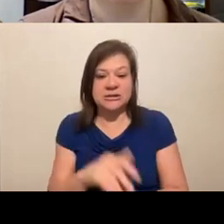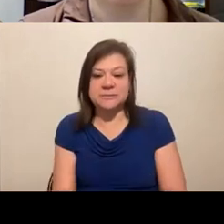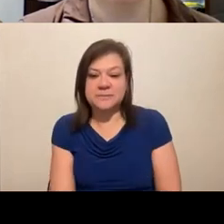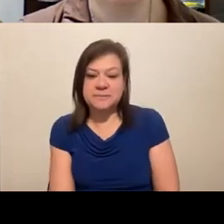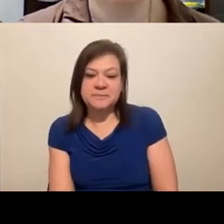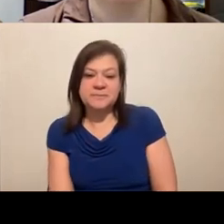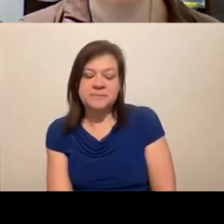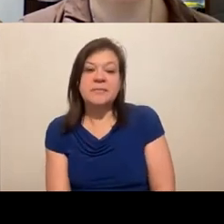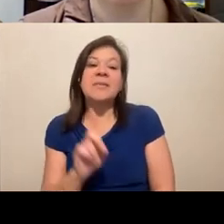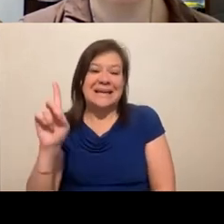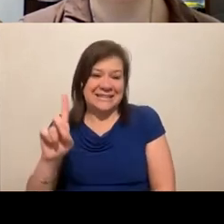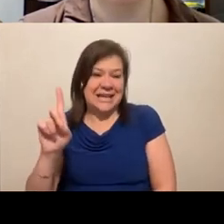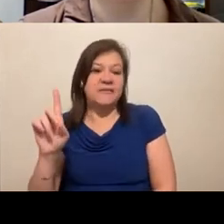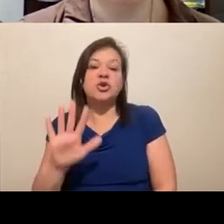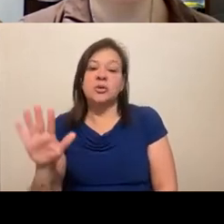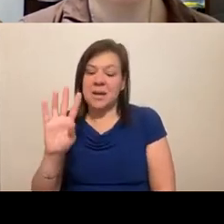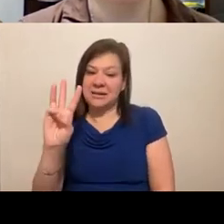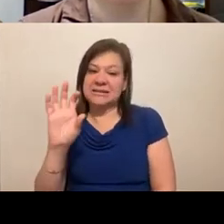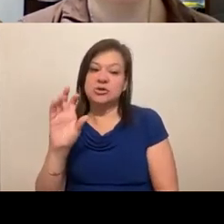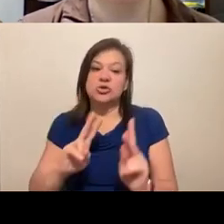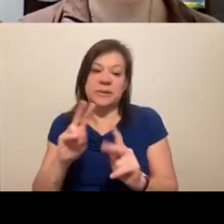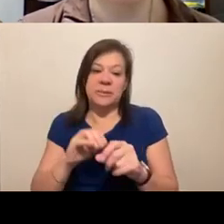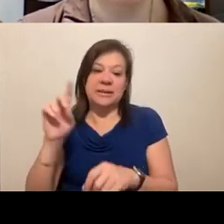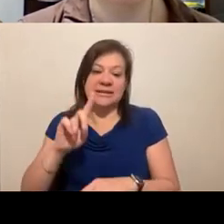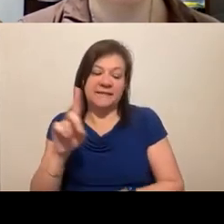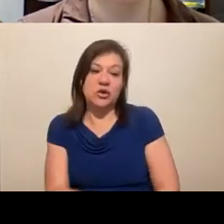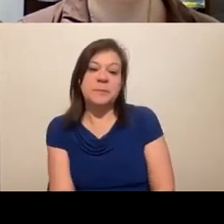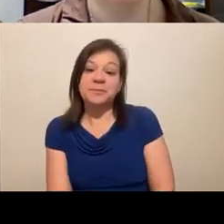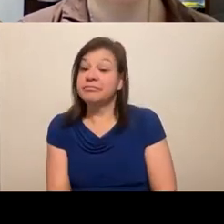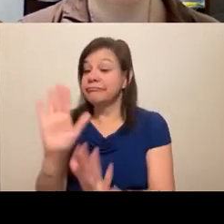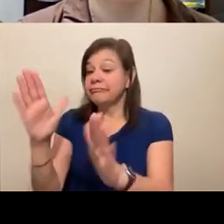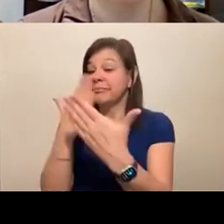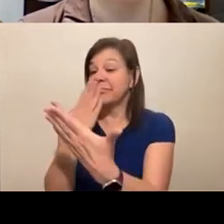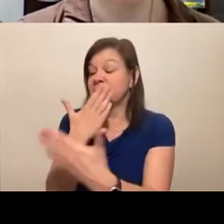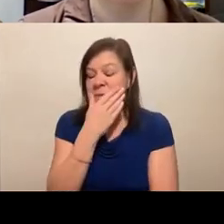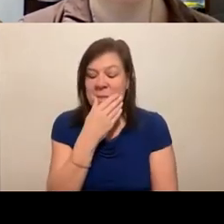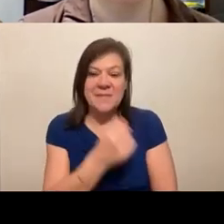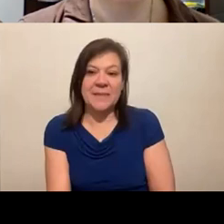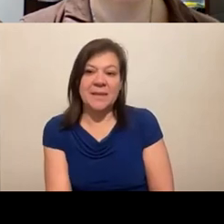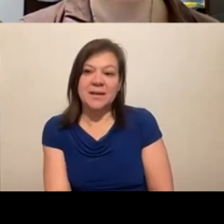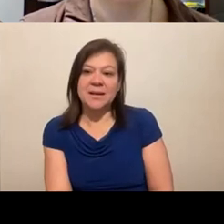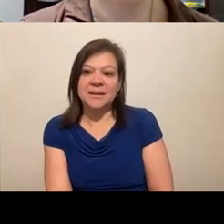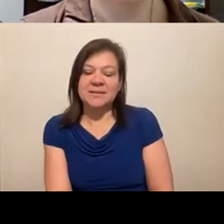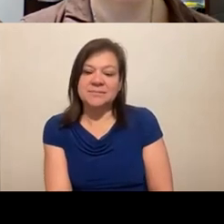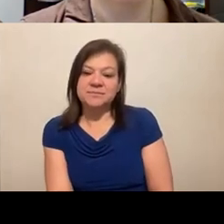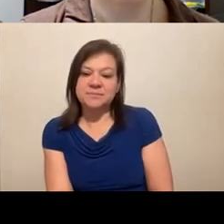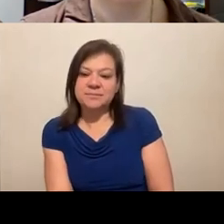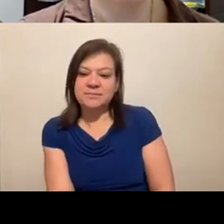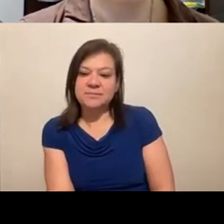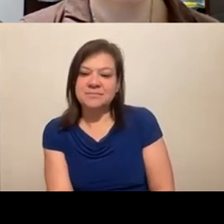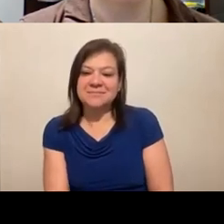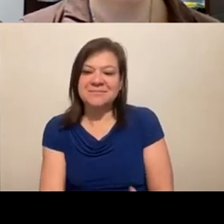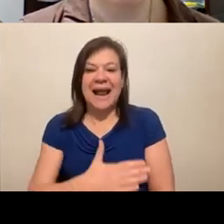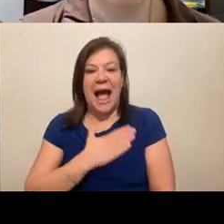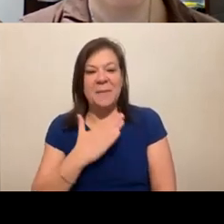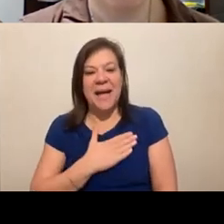yeah, Denver, we had about 600 people. Wonderful. Thank you so much. Fantastic. And so happy that you and Henny